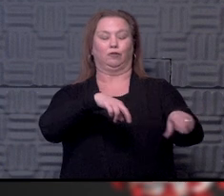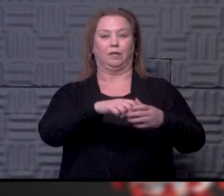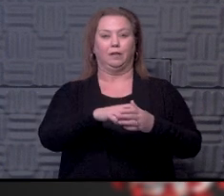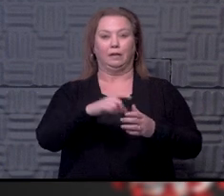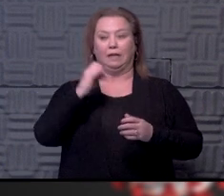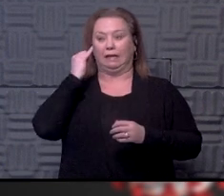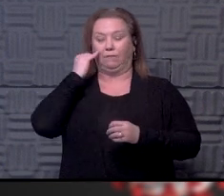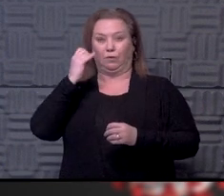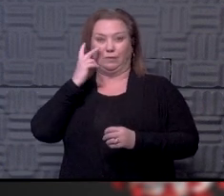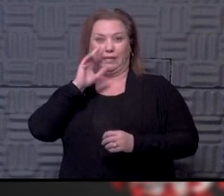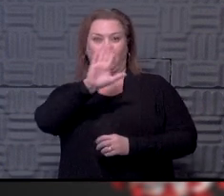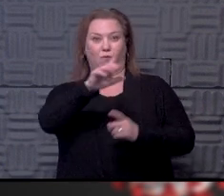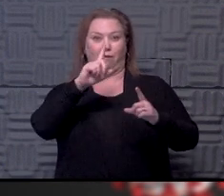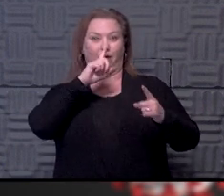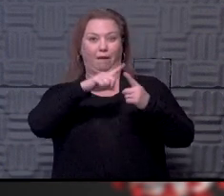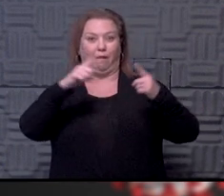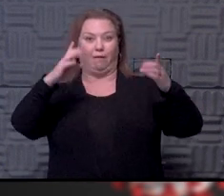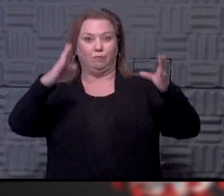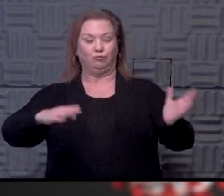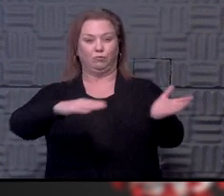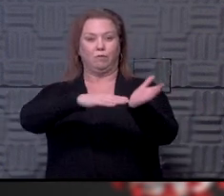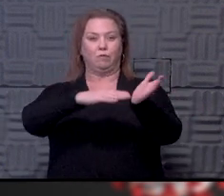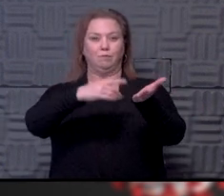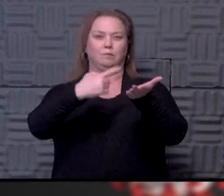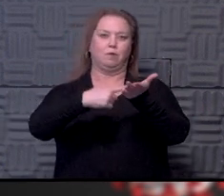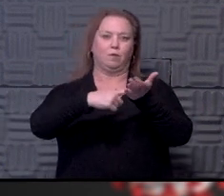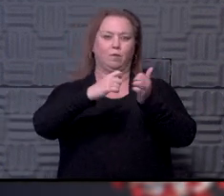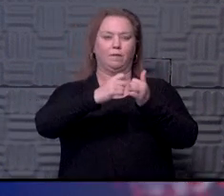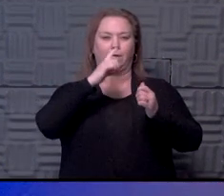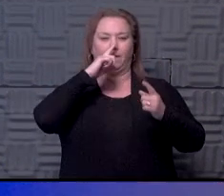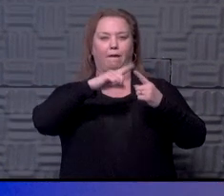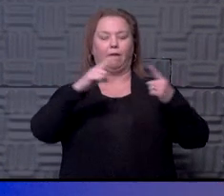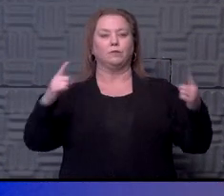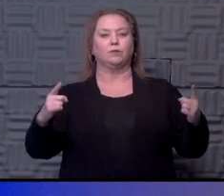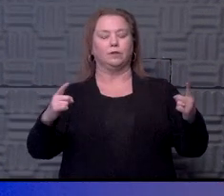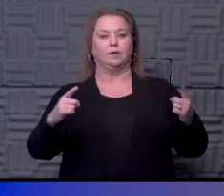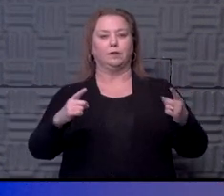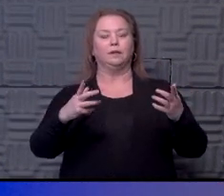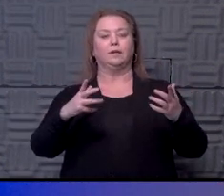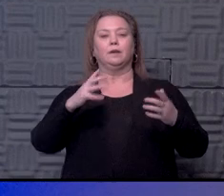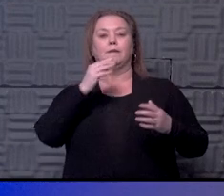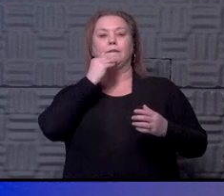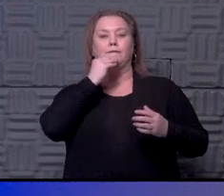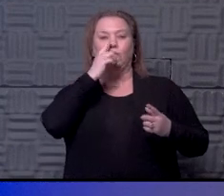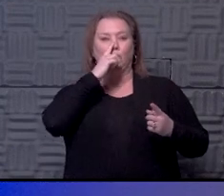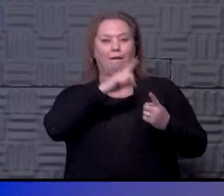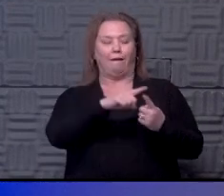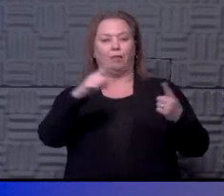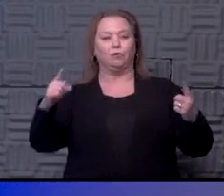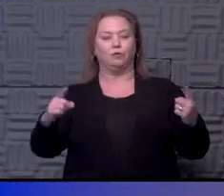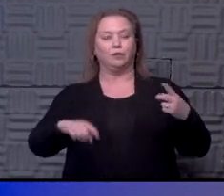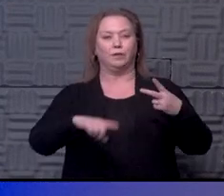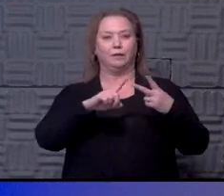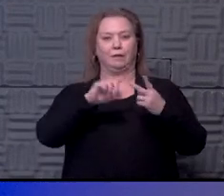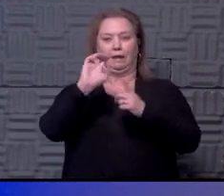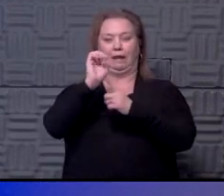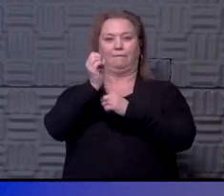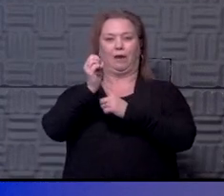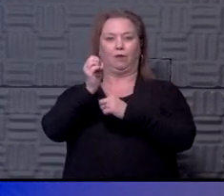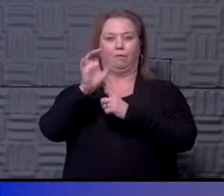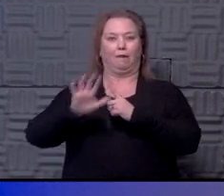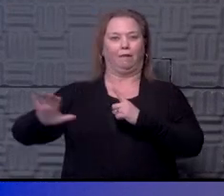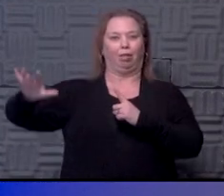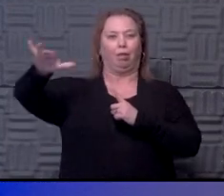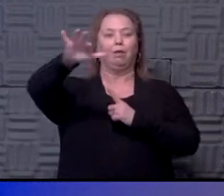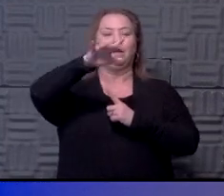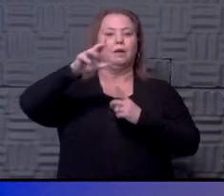you see an allergist, I would, I would talk with them, but you know, the current guidance is that, that food allergies or environmental triggers